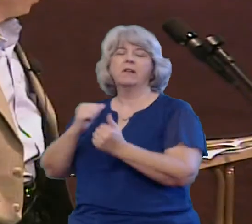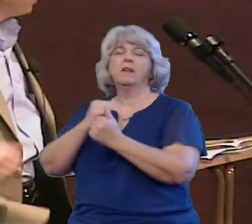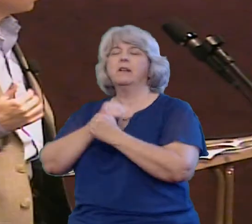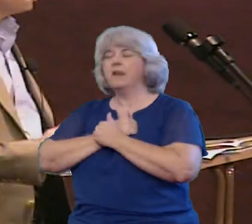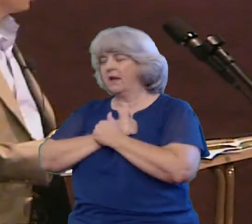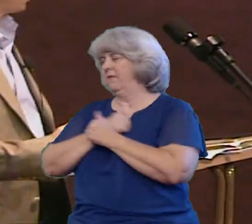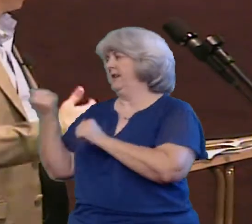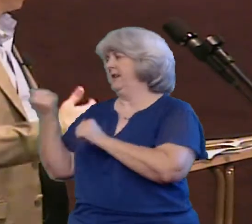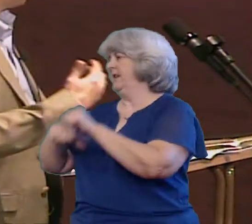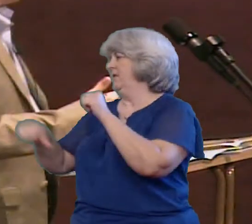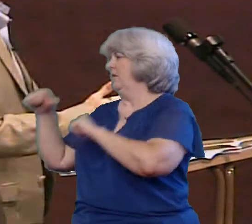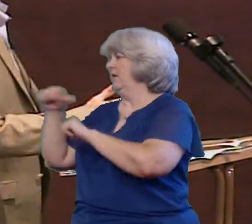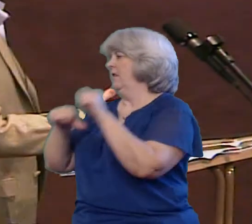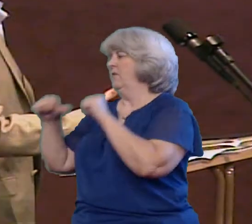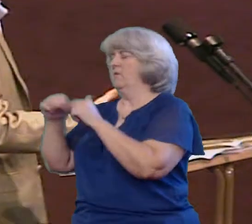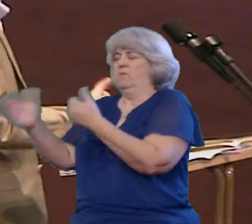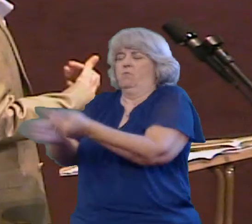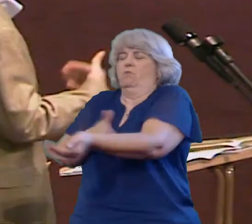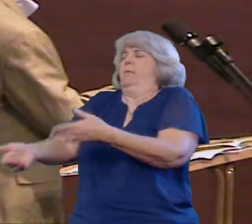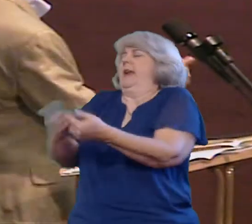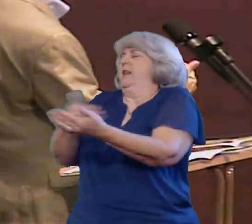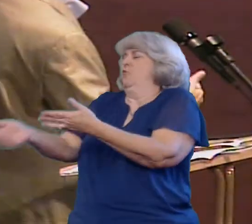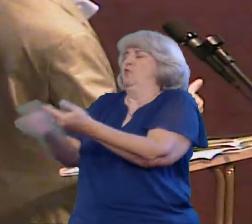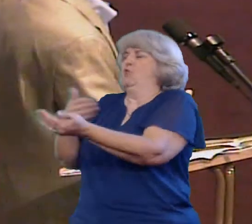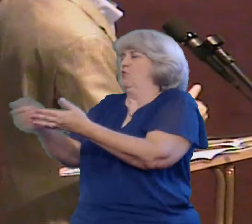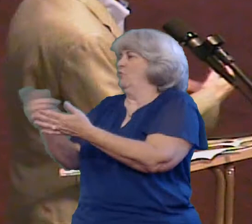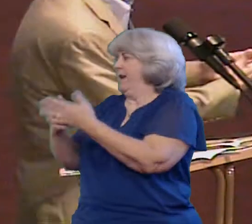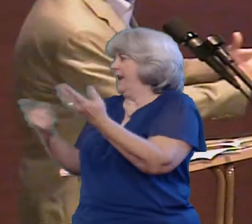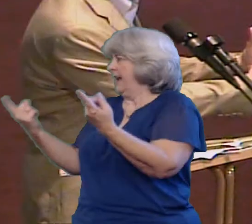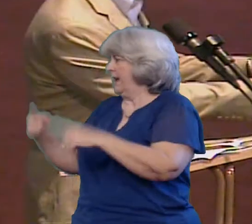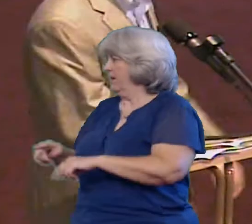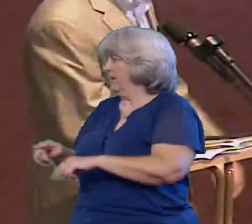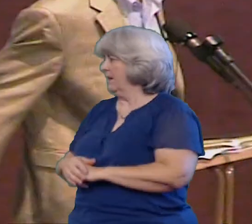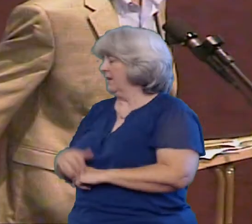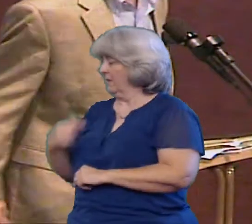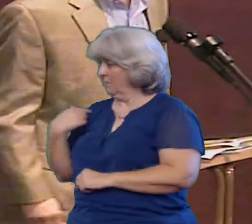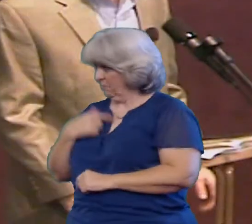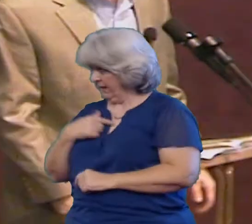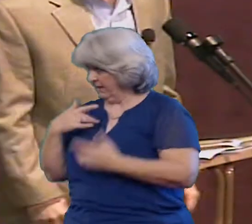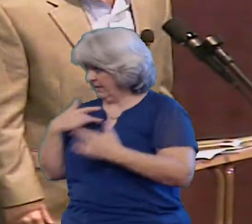When we communicate When we share with one another Do we tell each other that we love you?